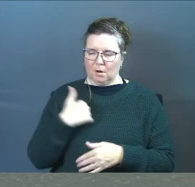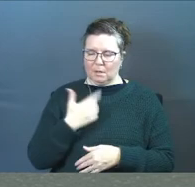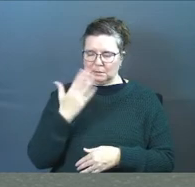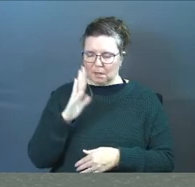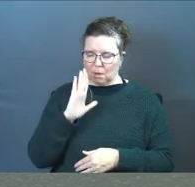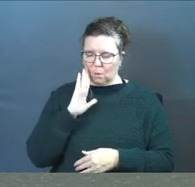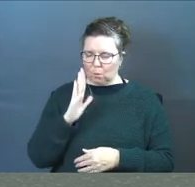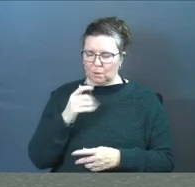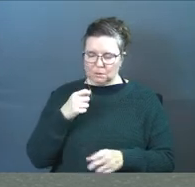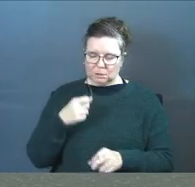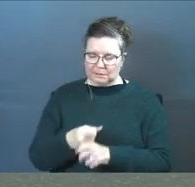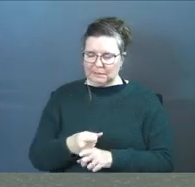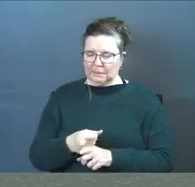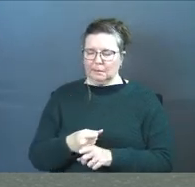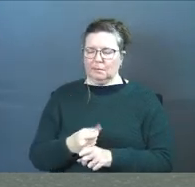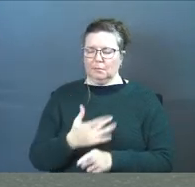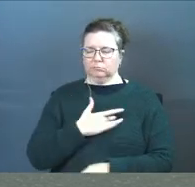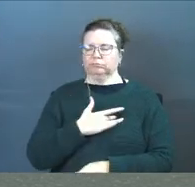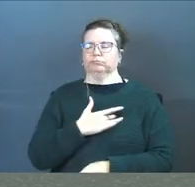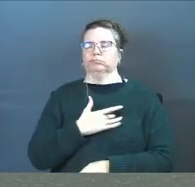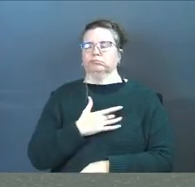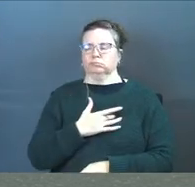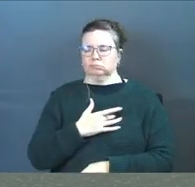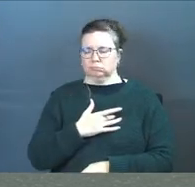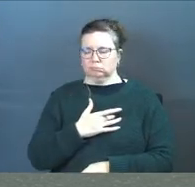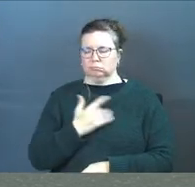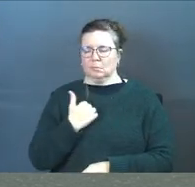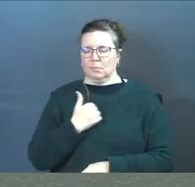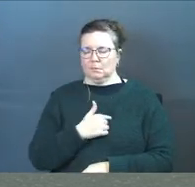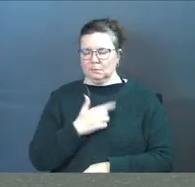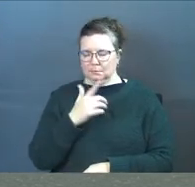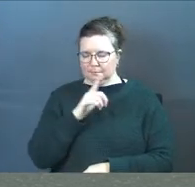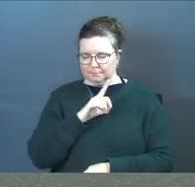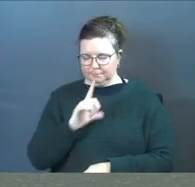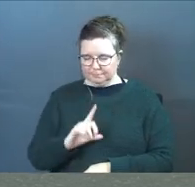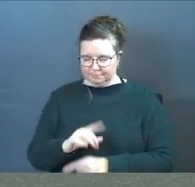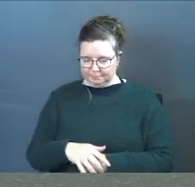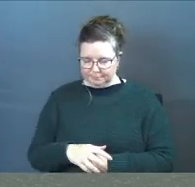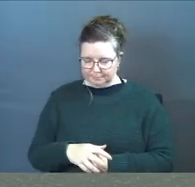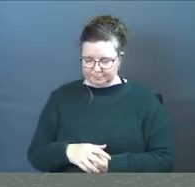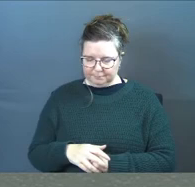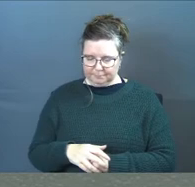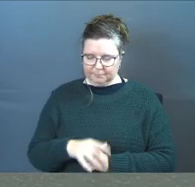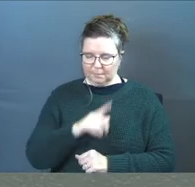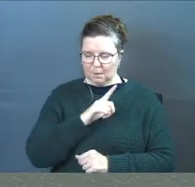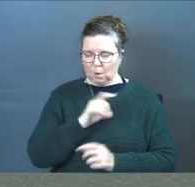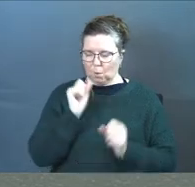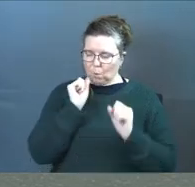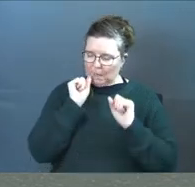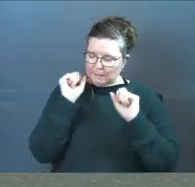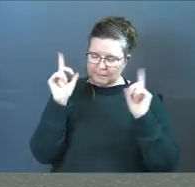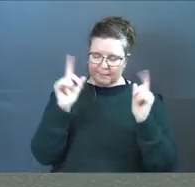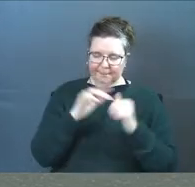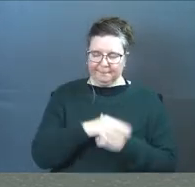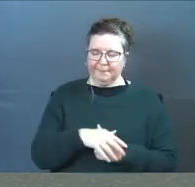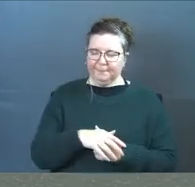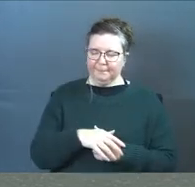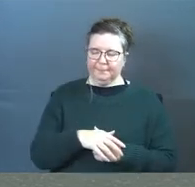God would would just hit home Lord wake us up